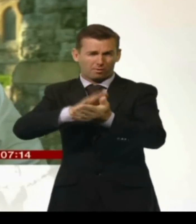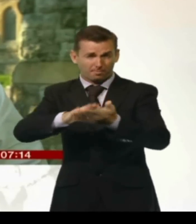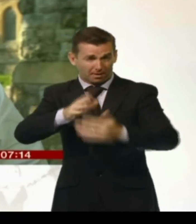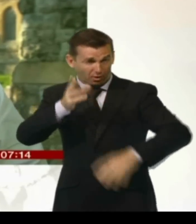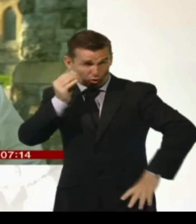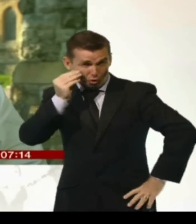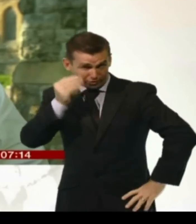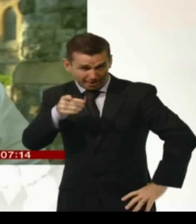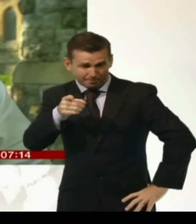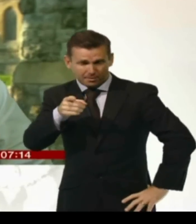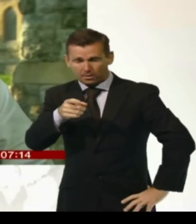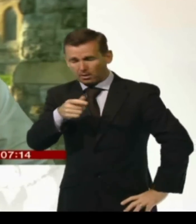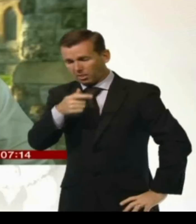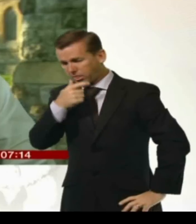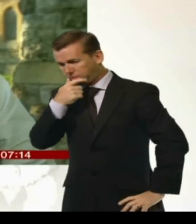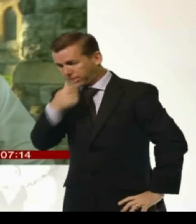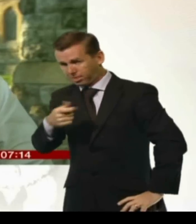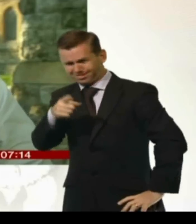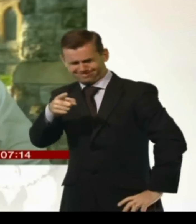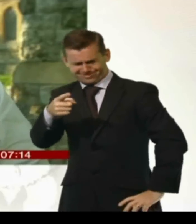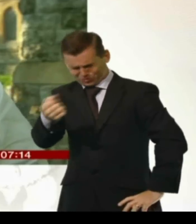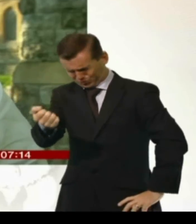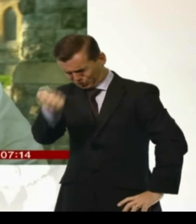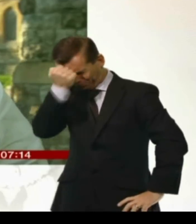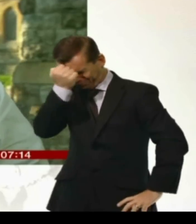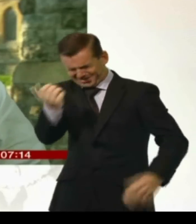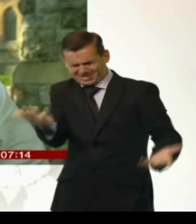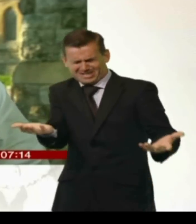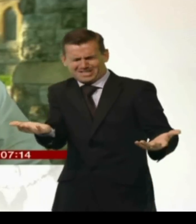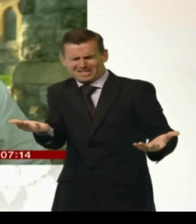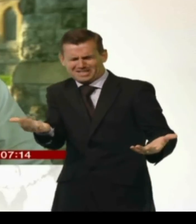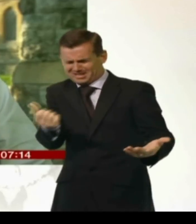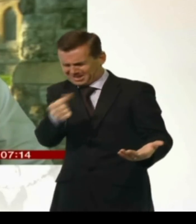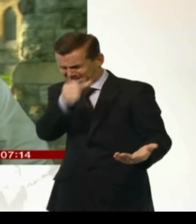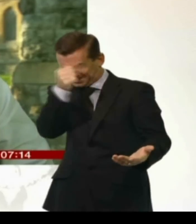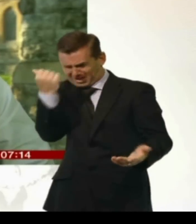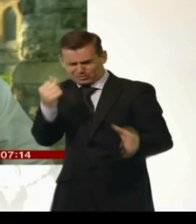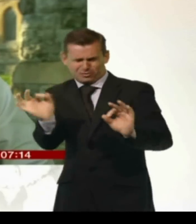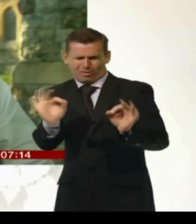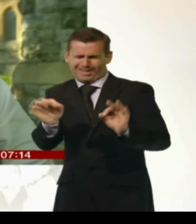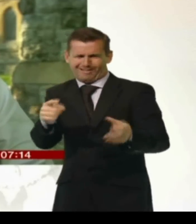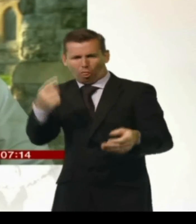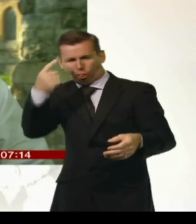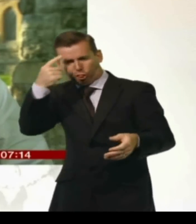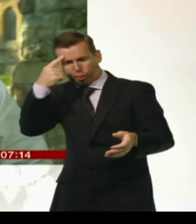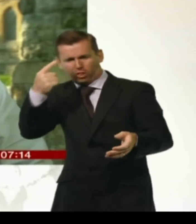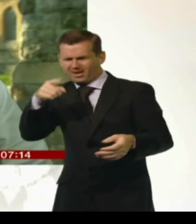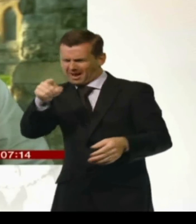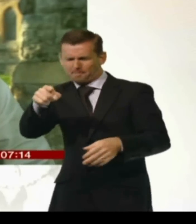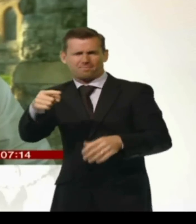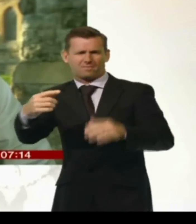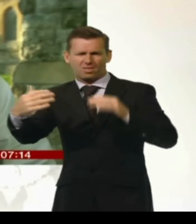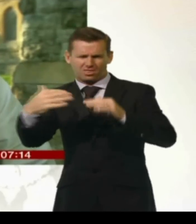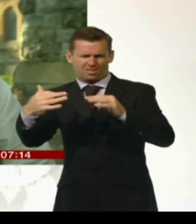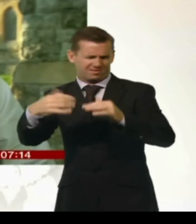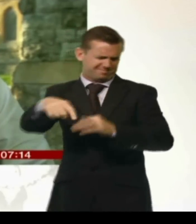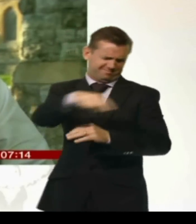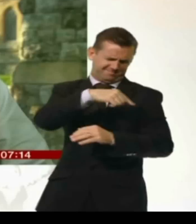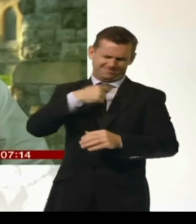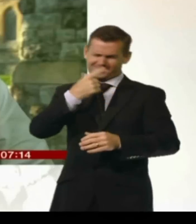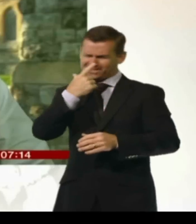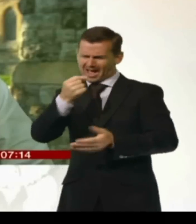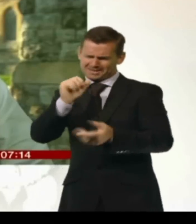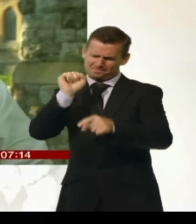He doesn't have the brains or the intelligence to sustain such a consistent onslaught. There are powers and people